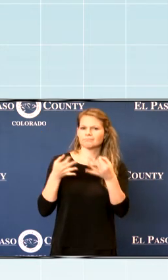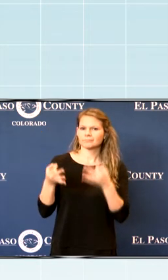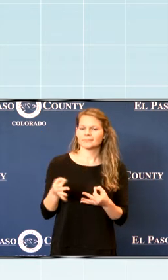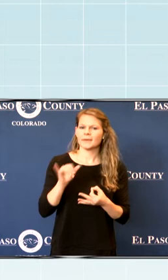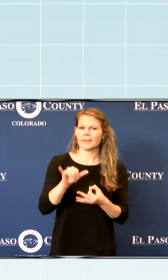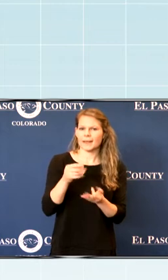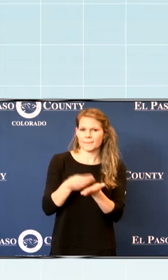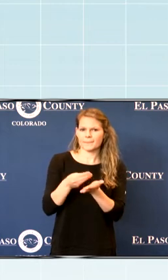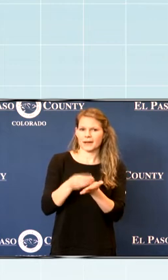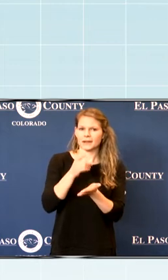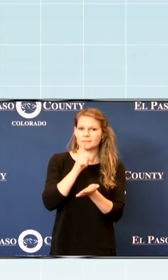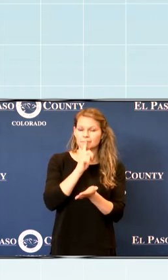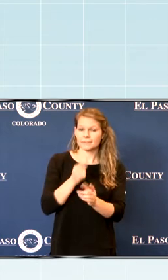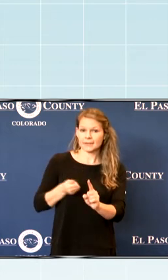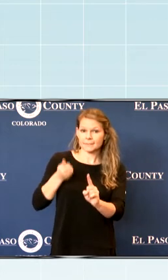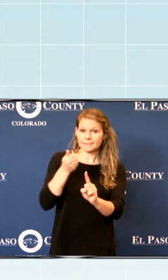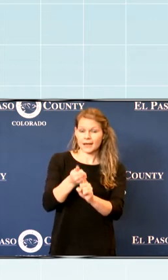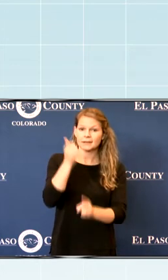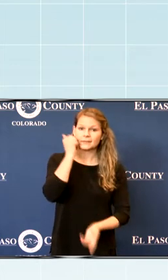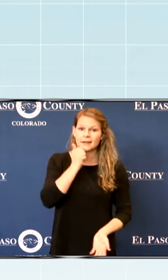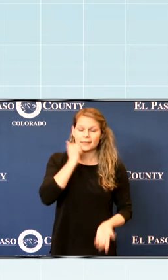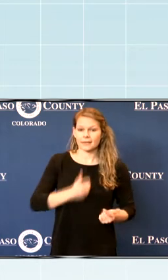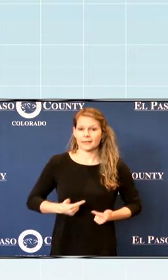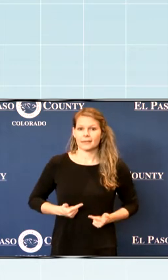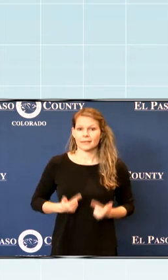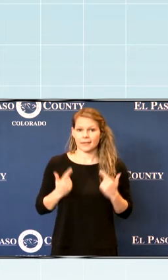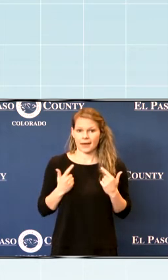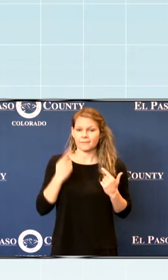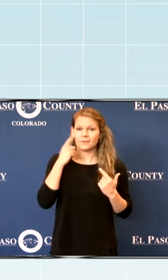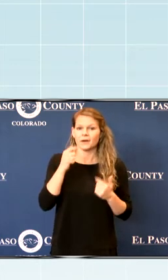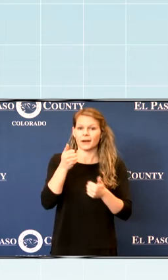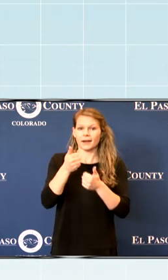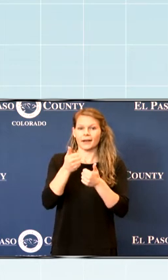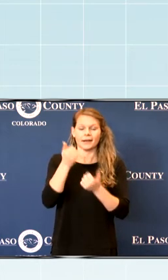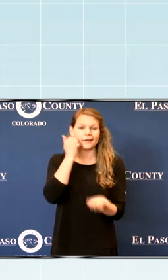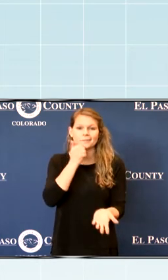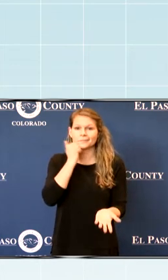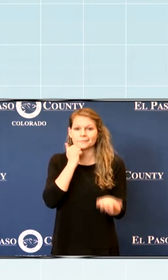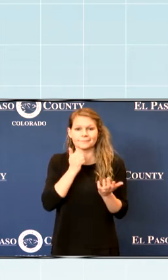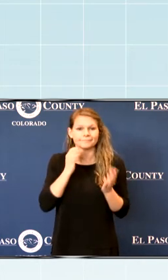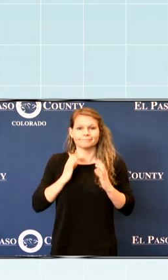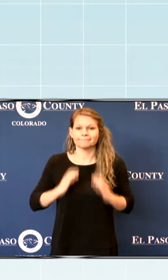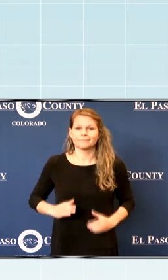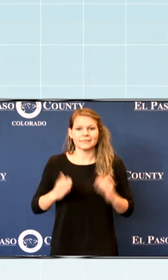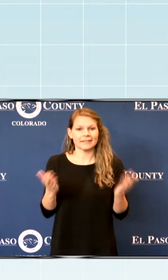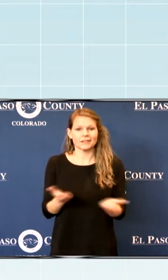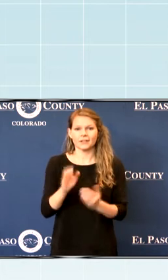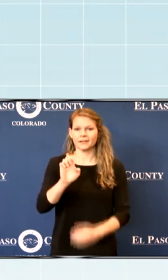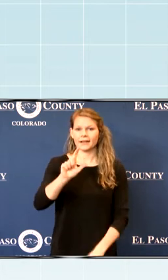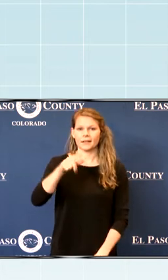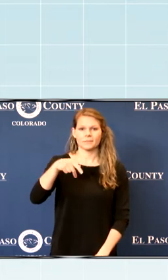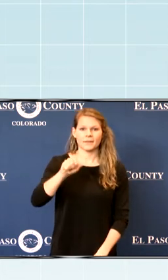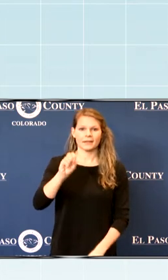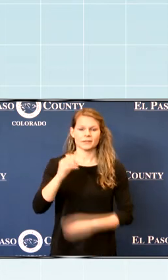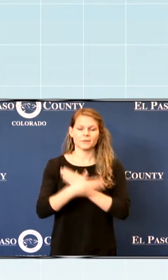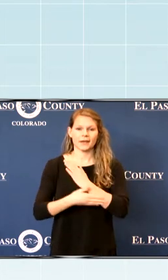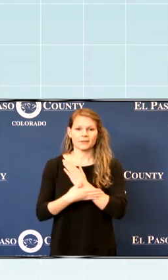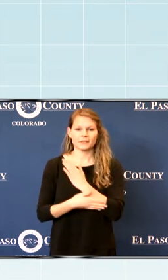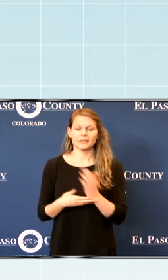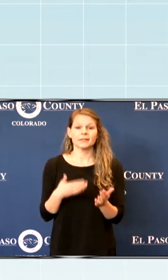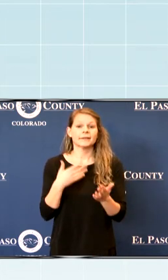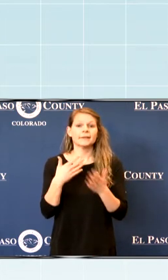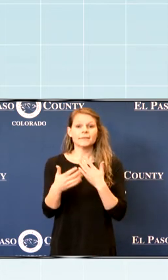funding will impact the daily lives of everyday citizens in El Paso County. And even though